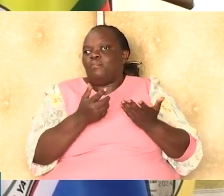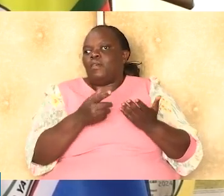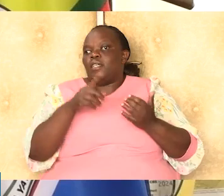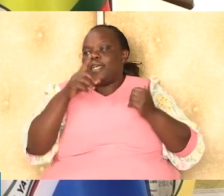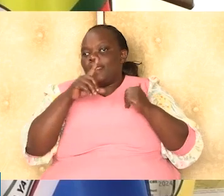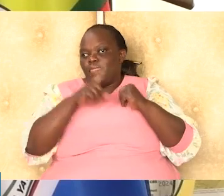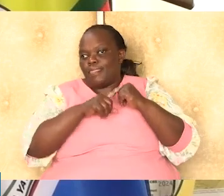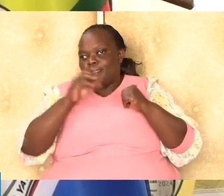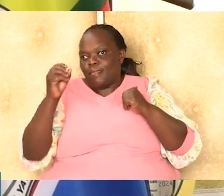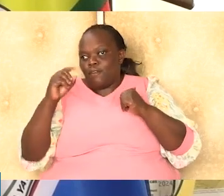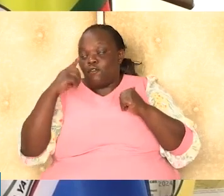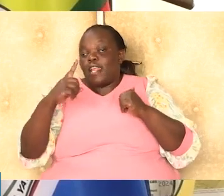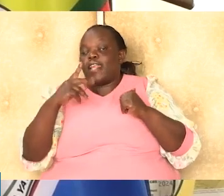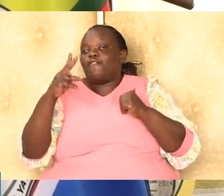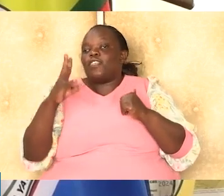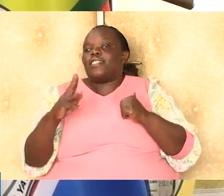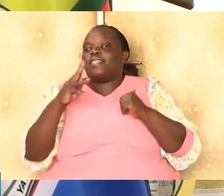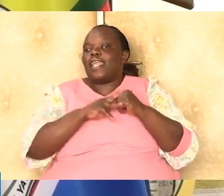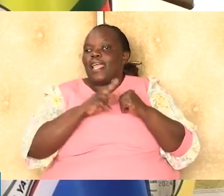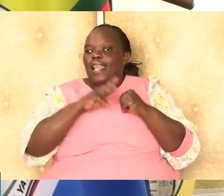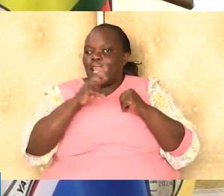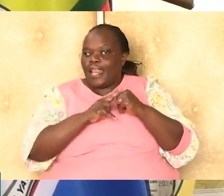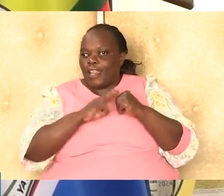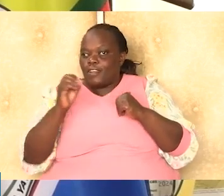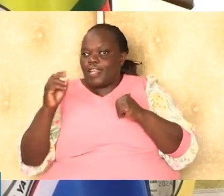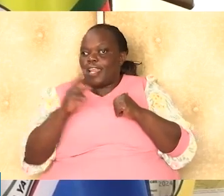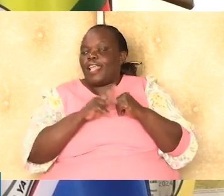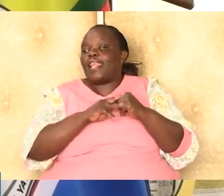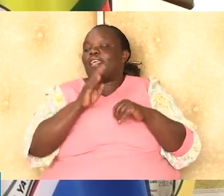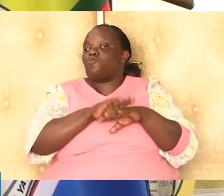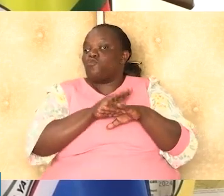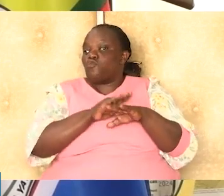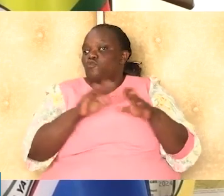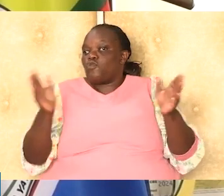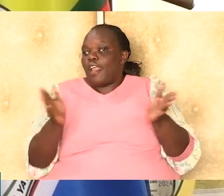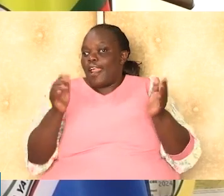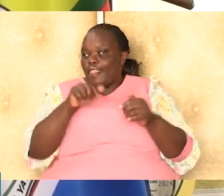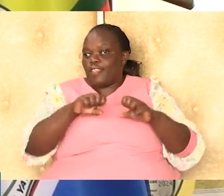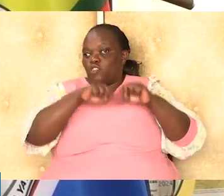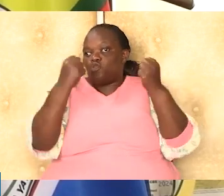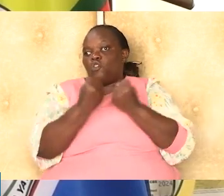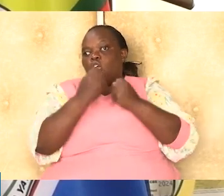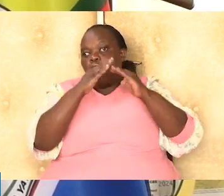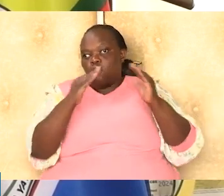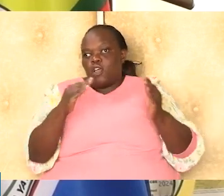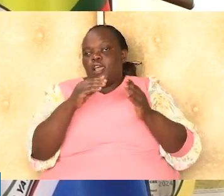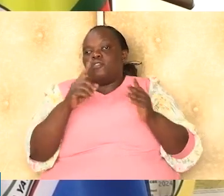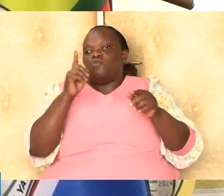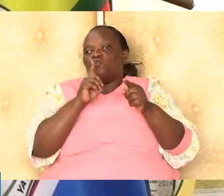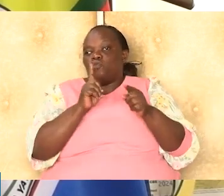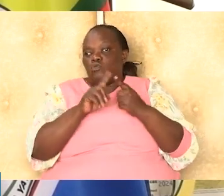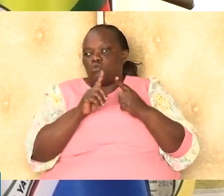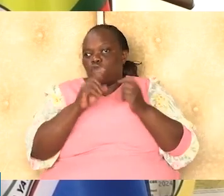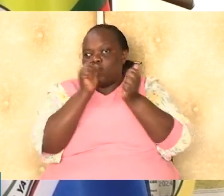50,000 to 149,999. So, I think it's good that we emphasize this. Social housing is up to 19